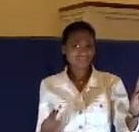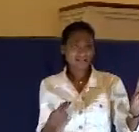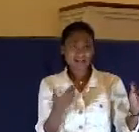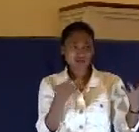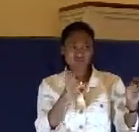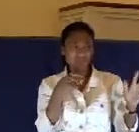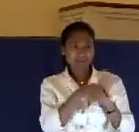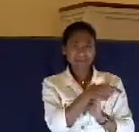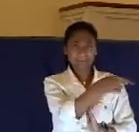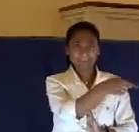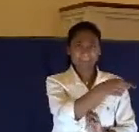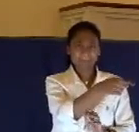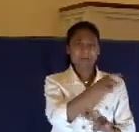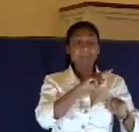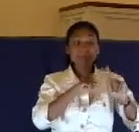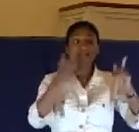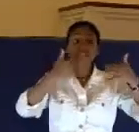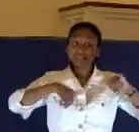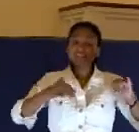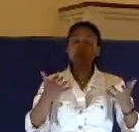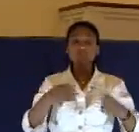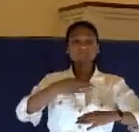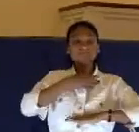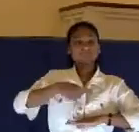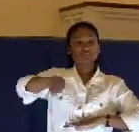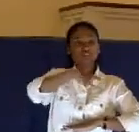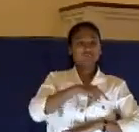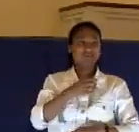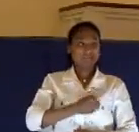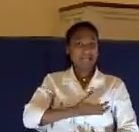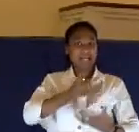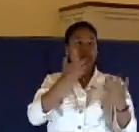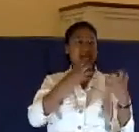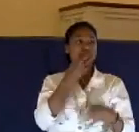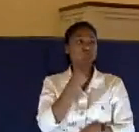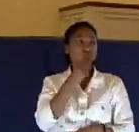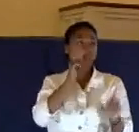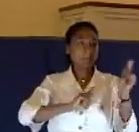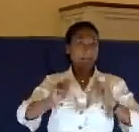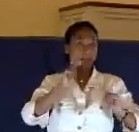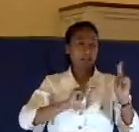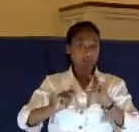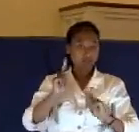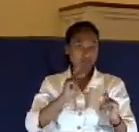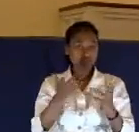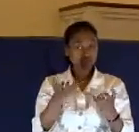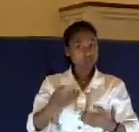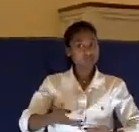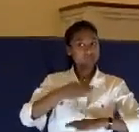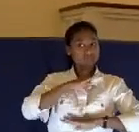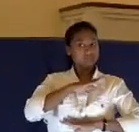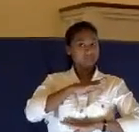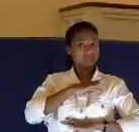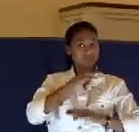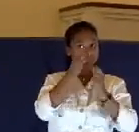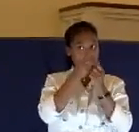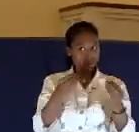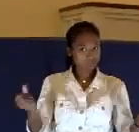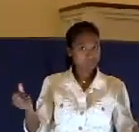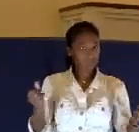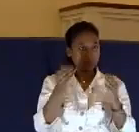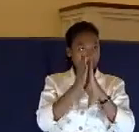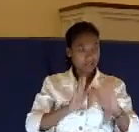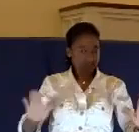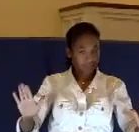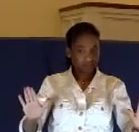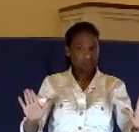an innocent man. But he wants to satisfy the multitudes that are there craving for someone to die.